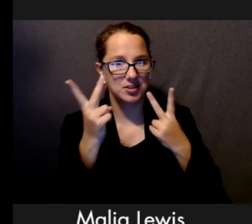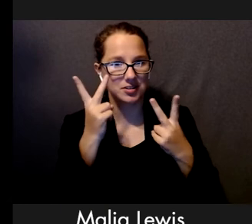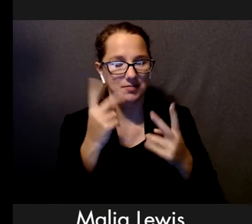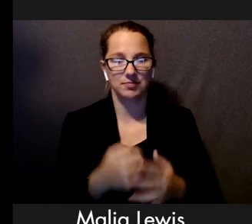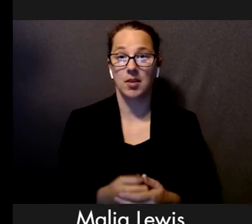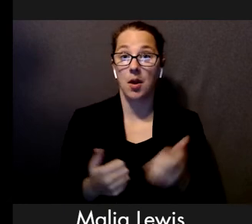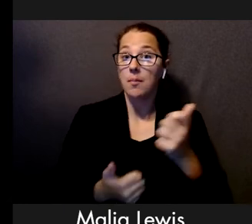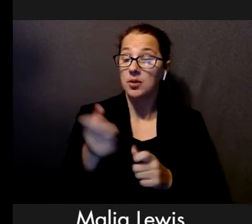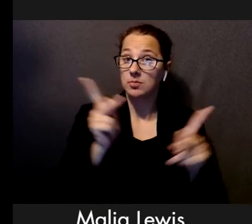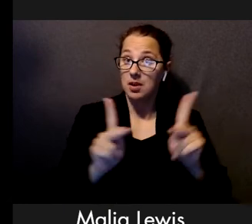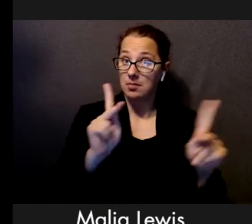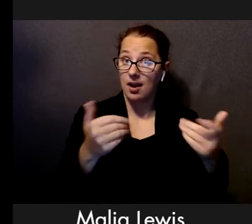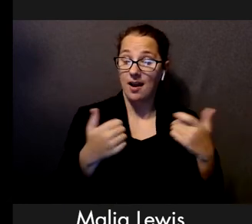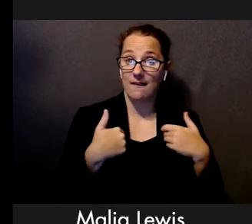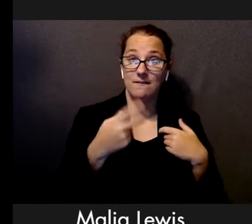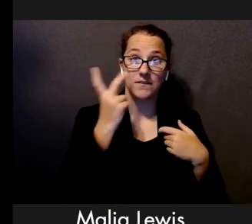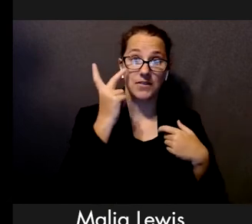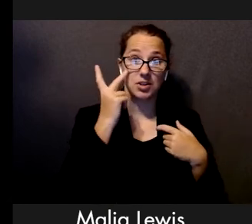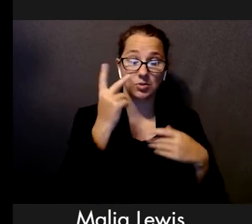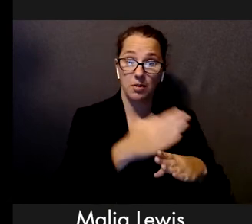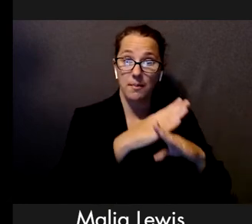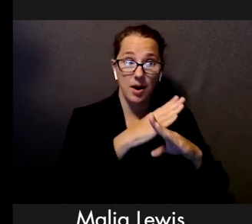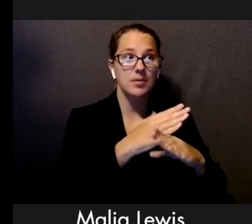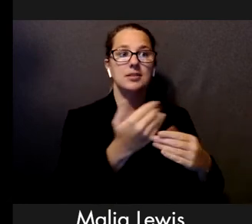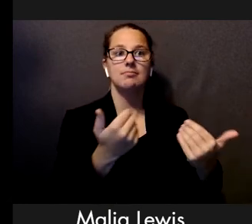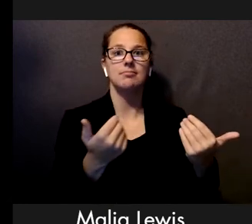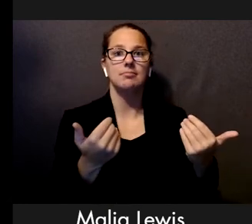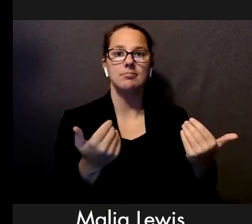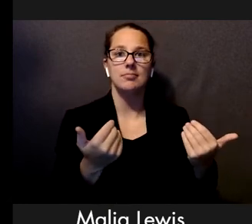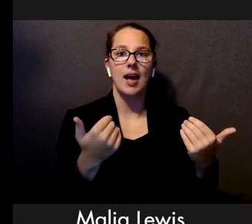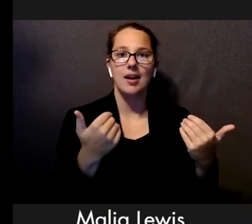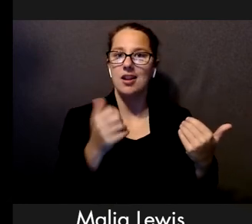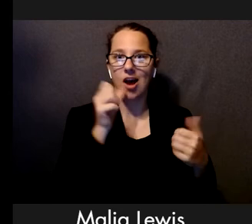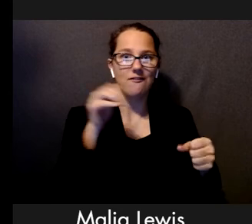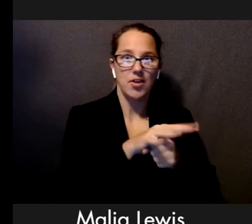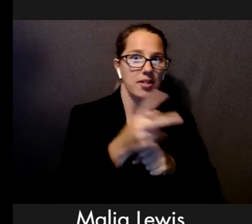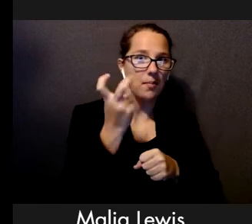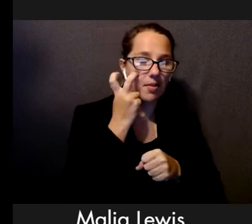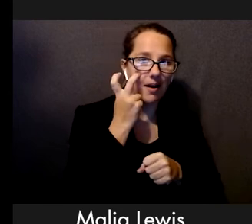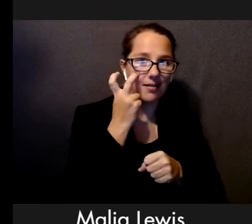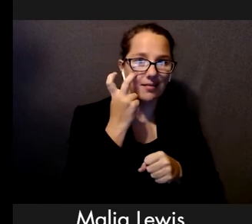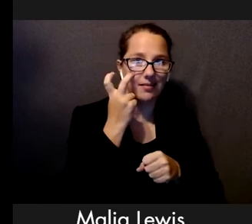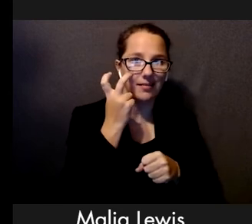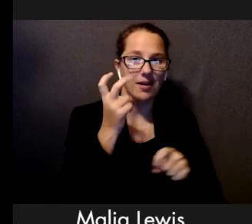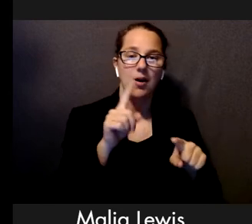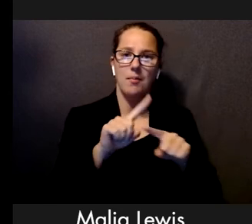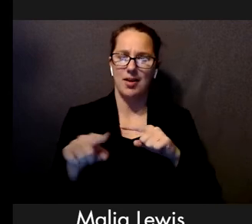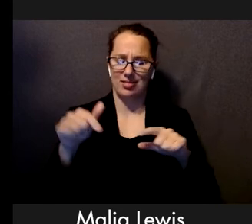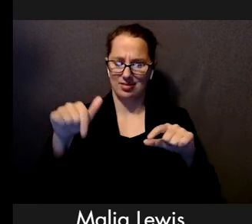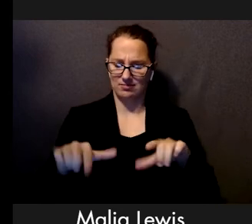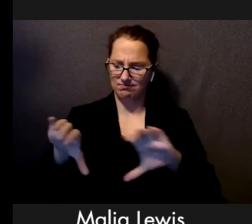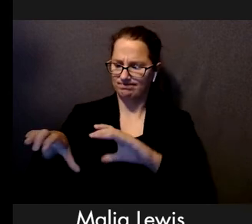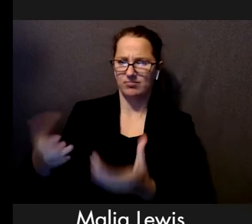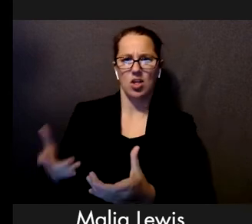have some vision. They're not fully blind. And yet, this category of low vision